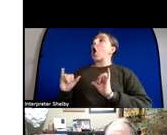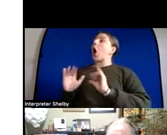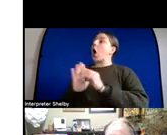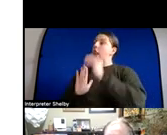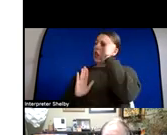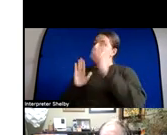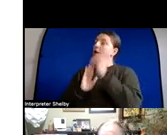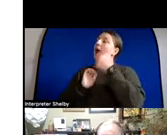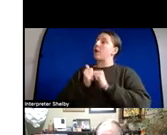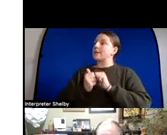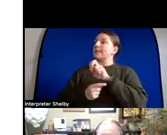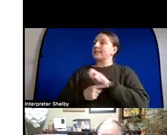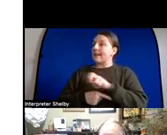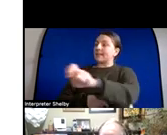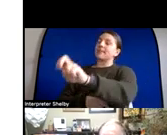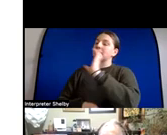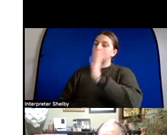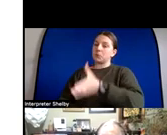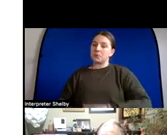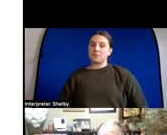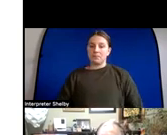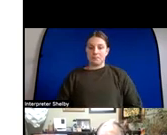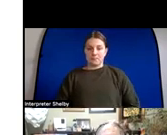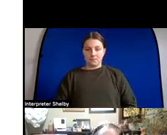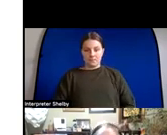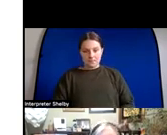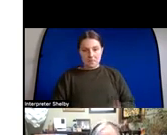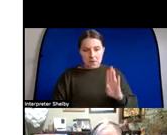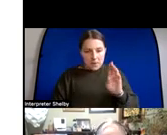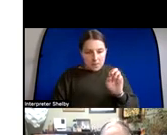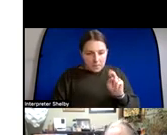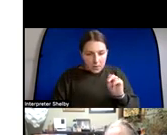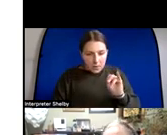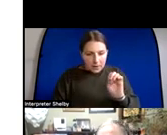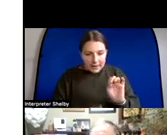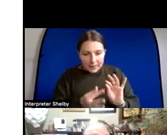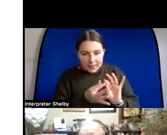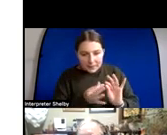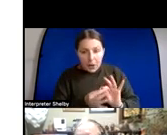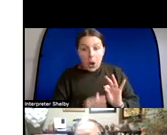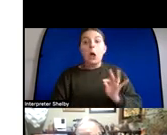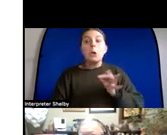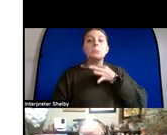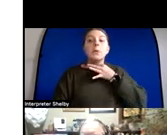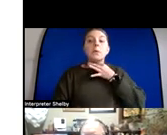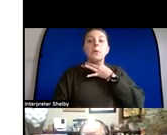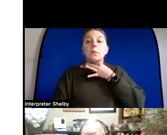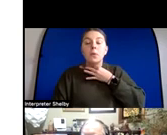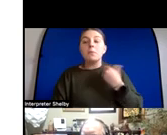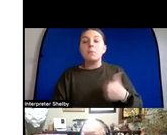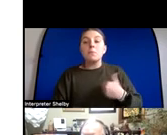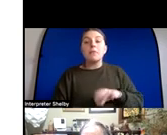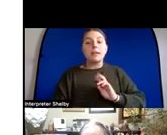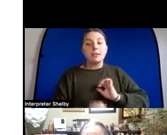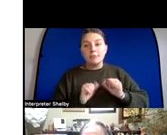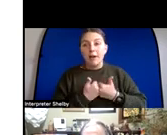bernie says and here is indeed the real challenge since when